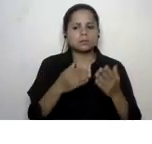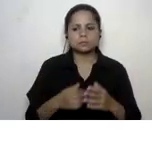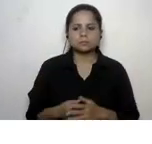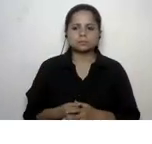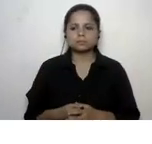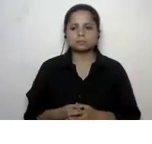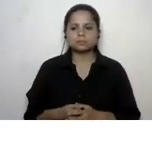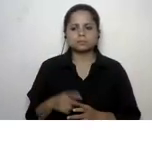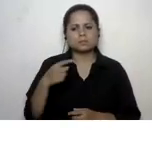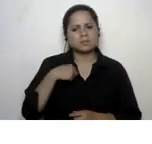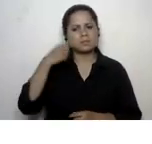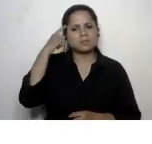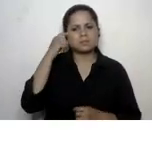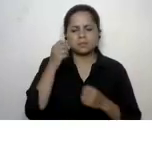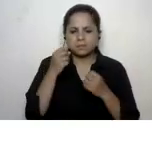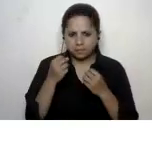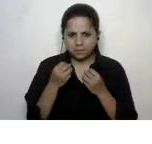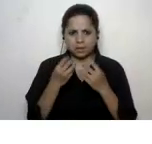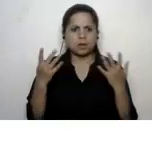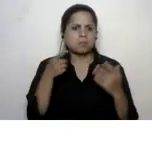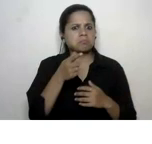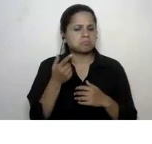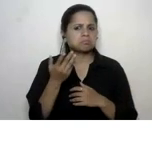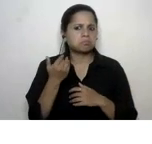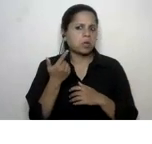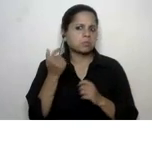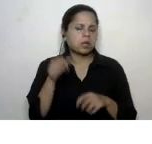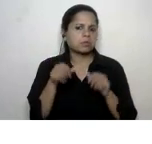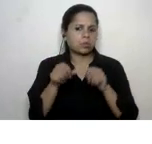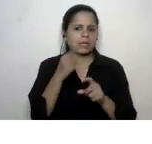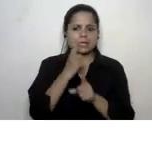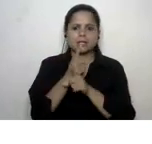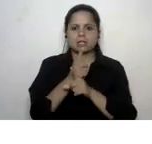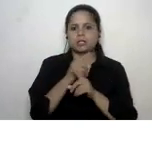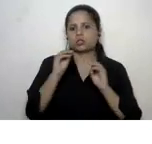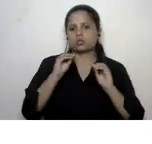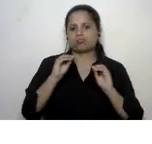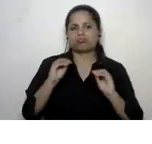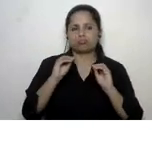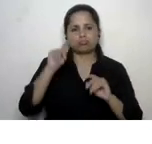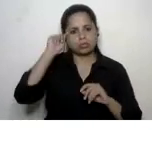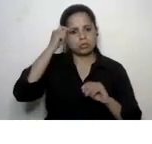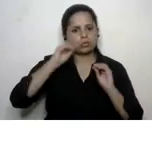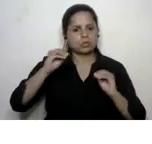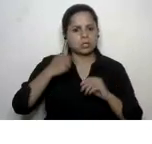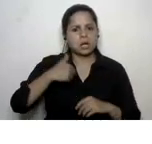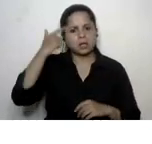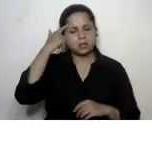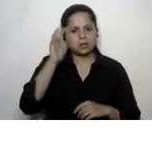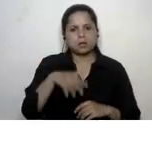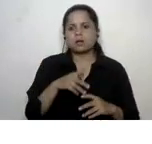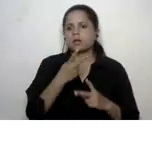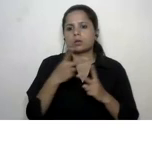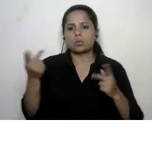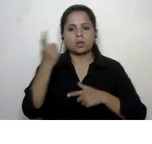i think there's a lot of uh scope here right uh as english teachers i think we can certainly bring in the multilingual